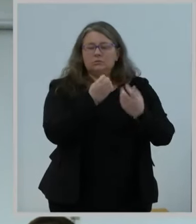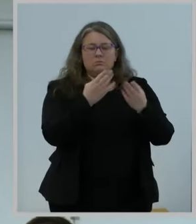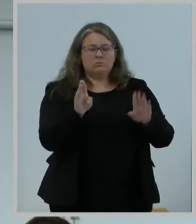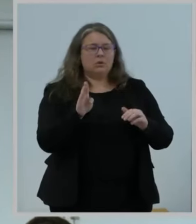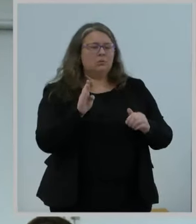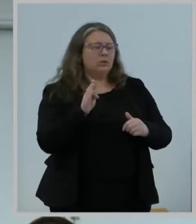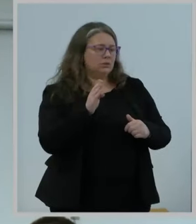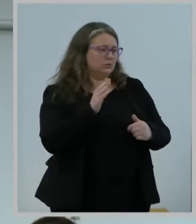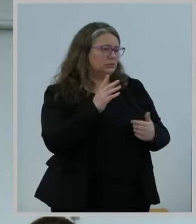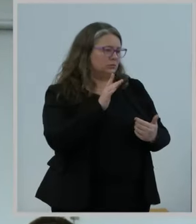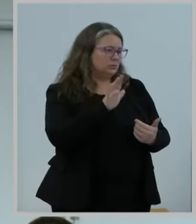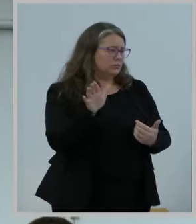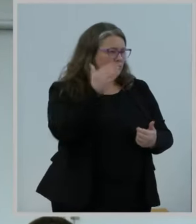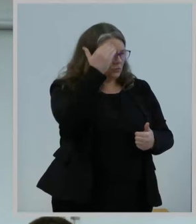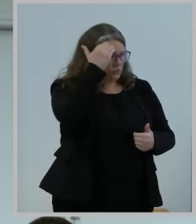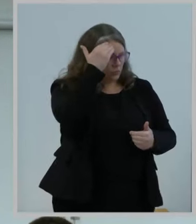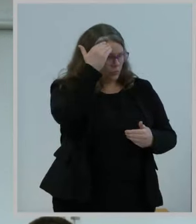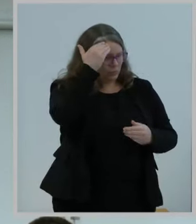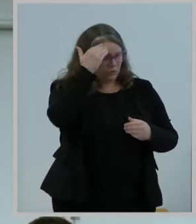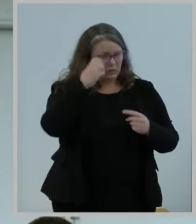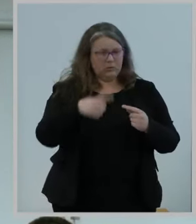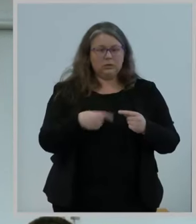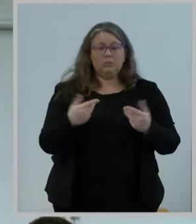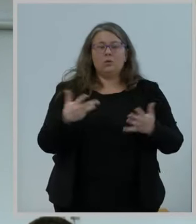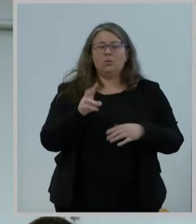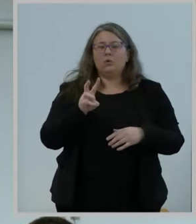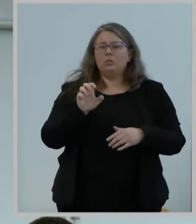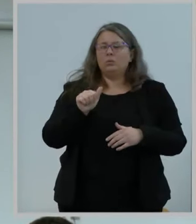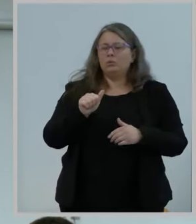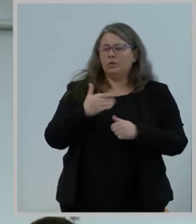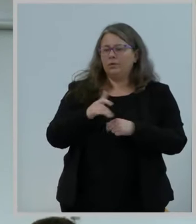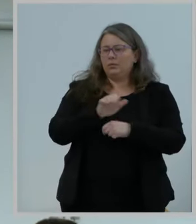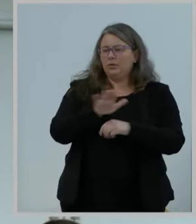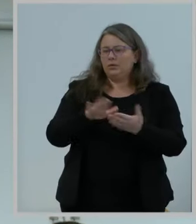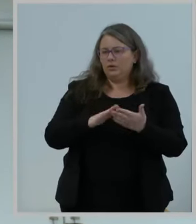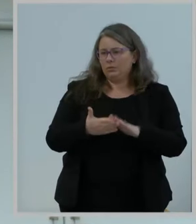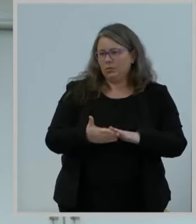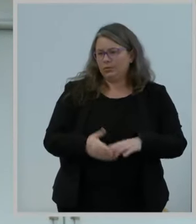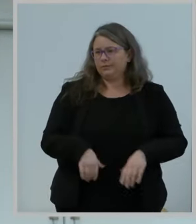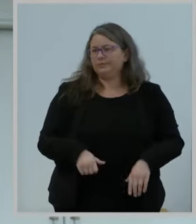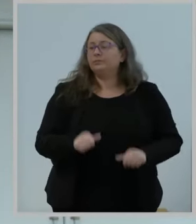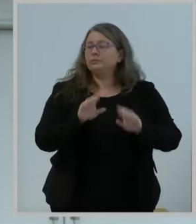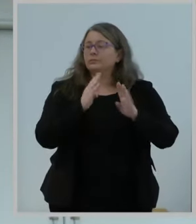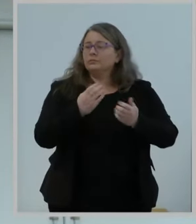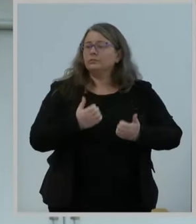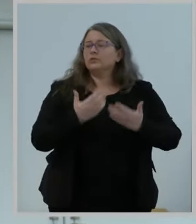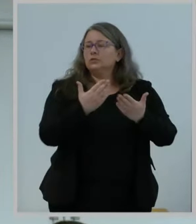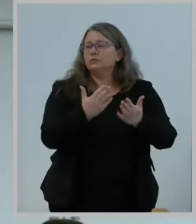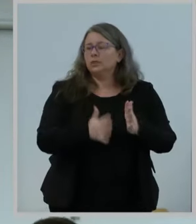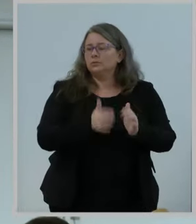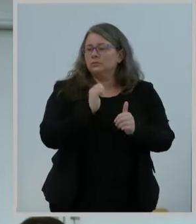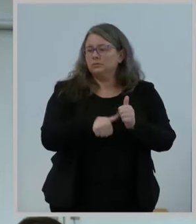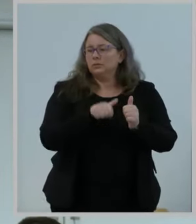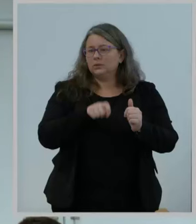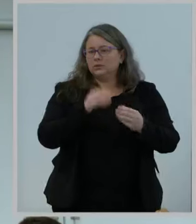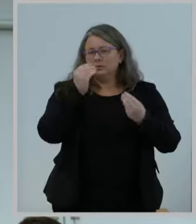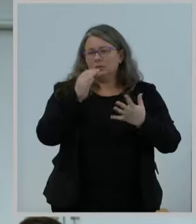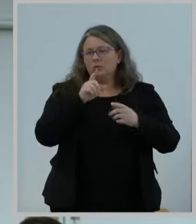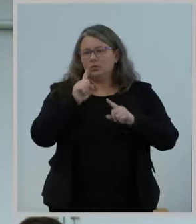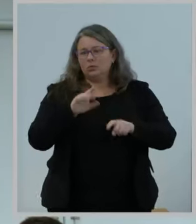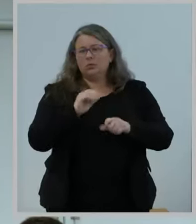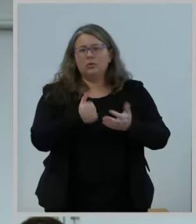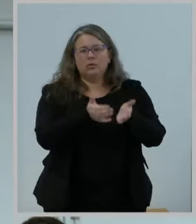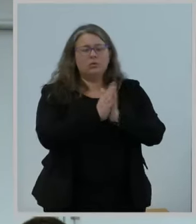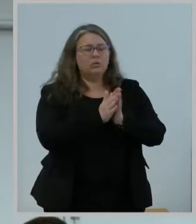available in their respective communities. The Bureau recommends adoption of this report in order and requests editorial privileges for technical and conforming